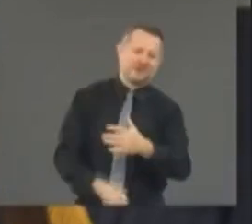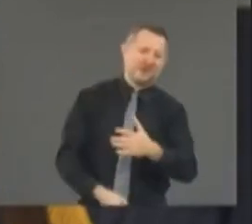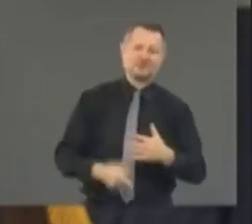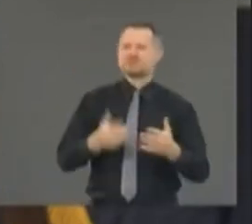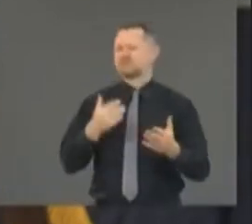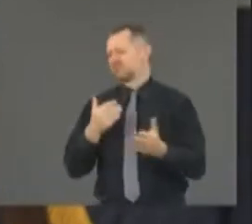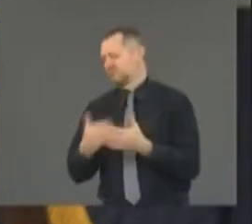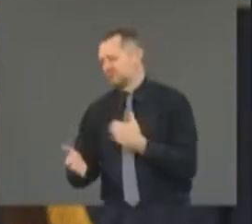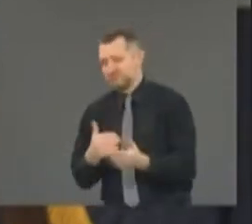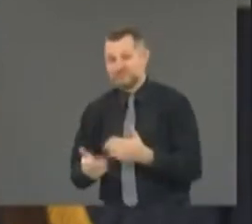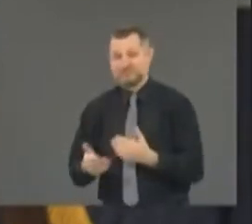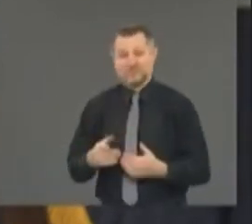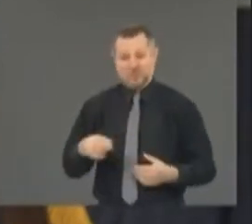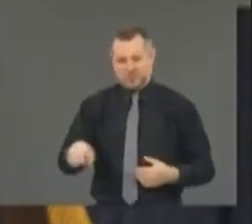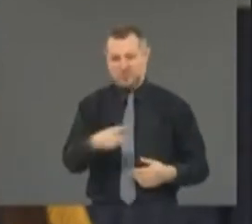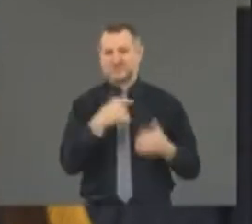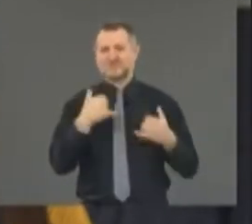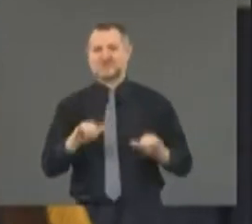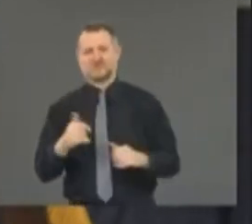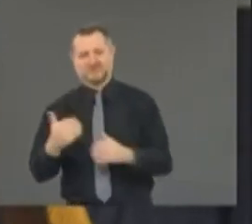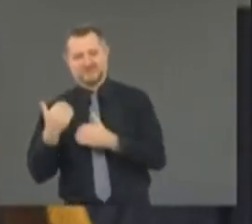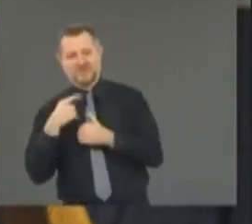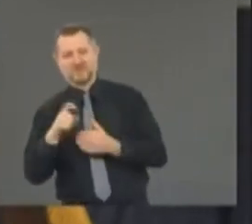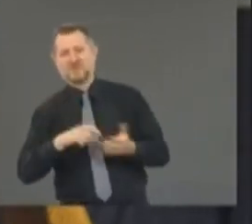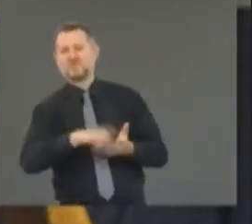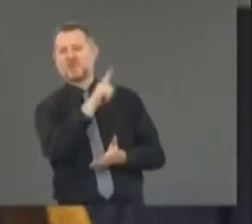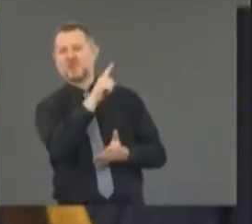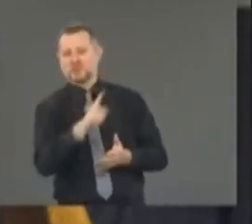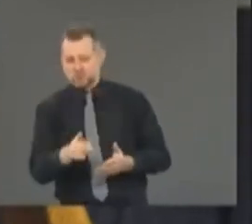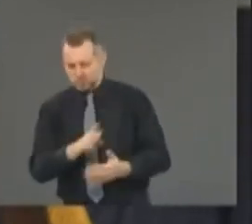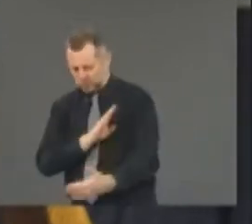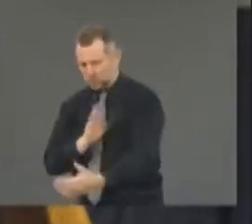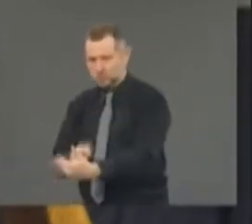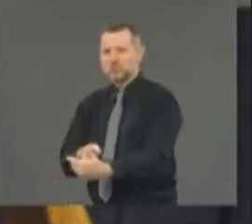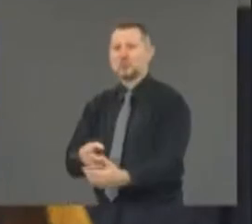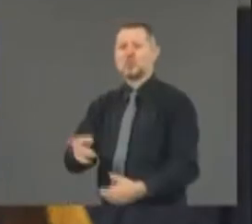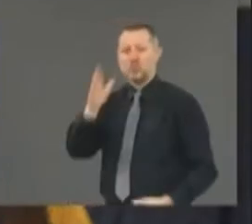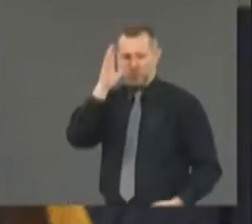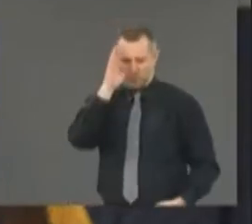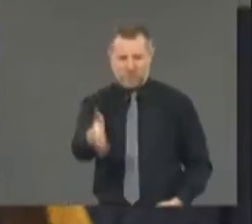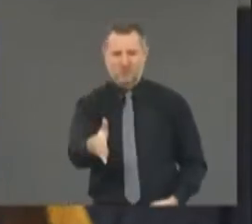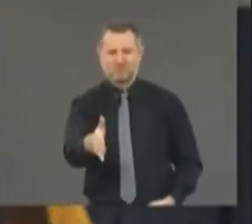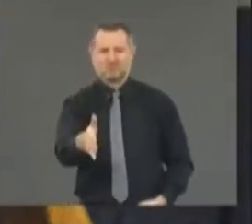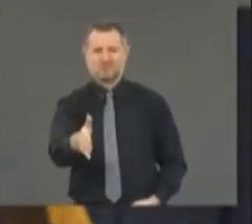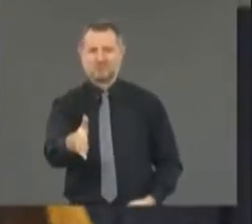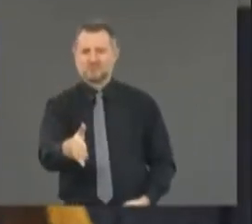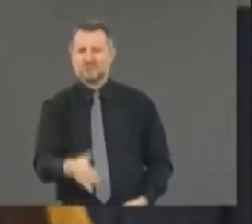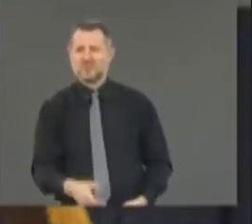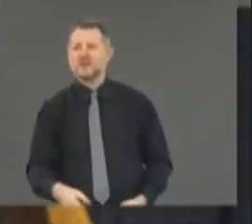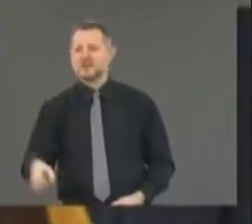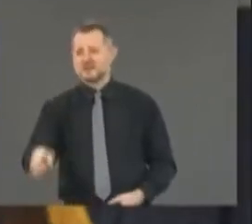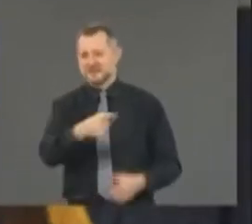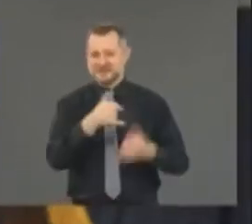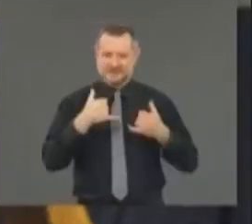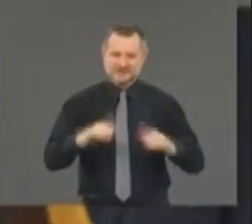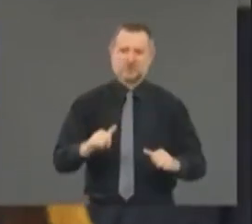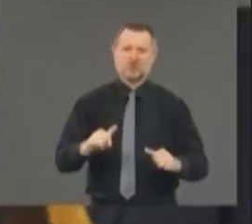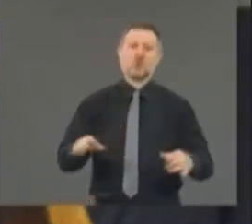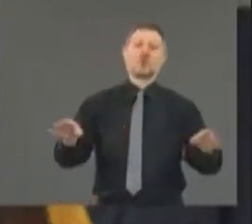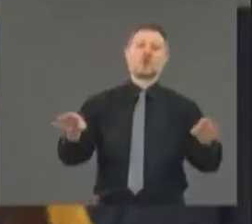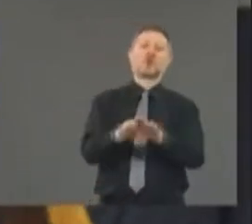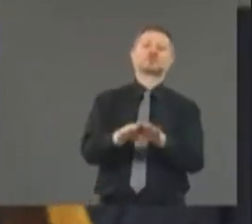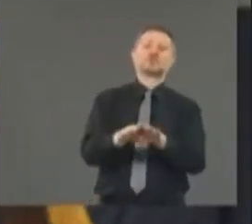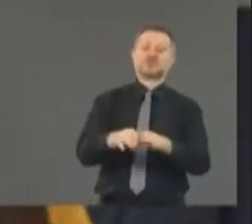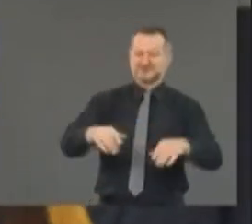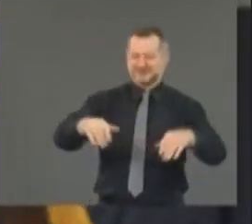You would still be liable. You would still get sued. Uh, and you will still be closed down, uh, and